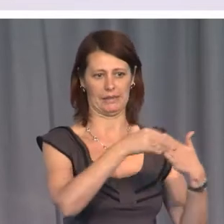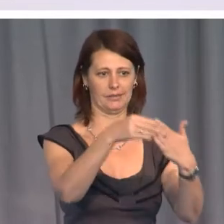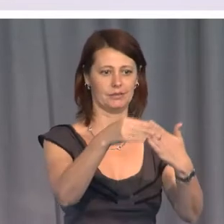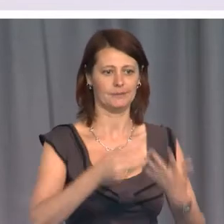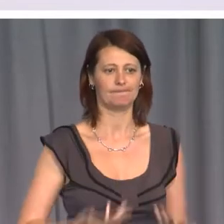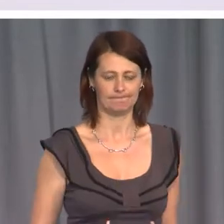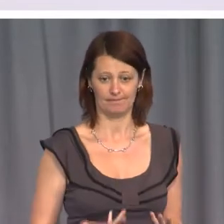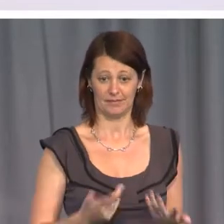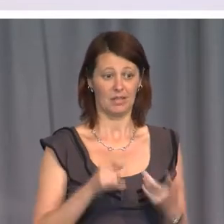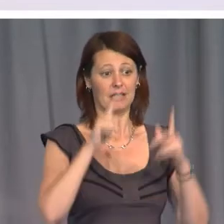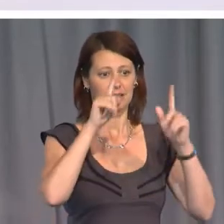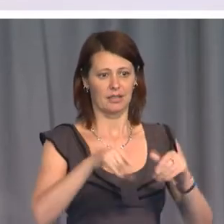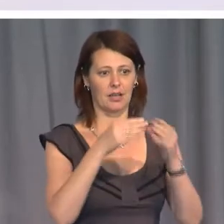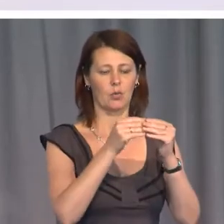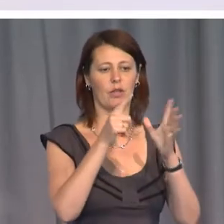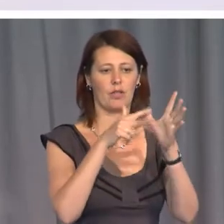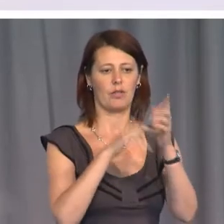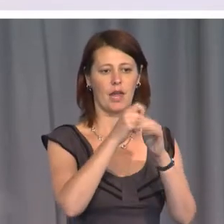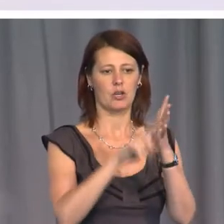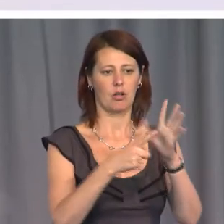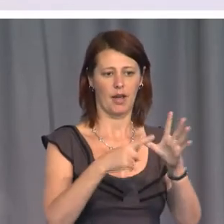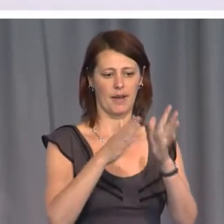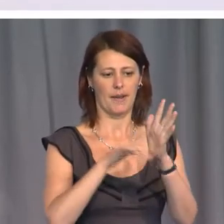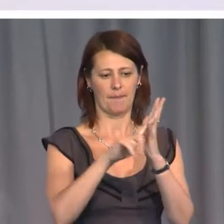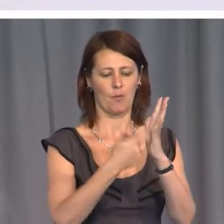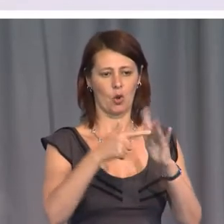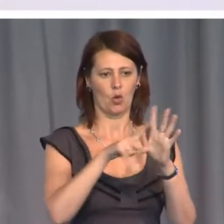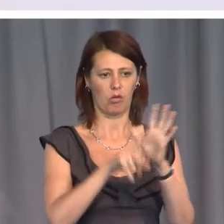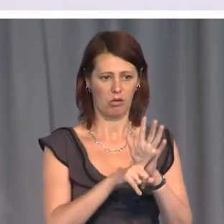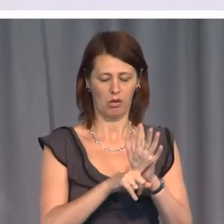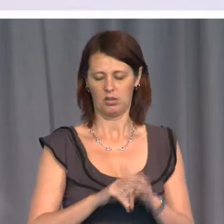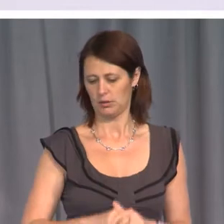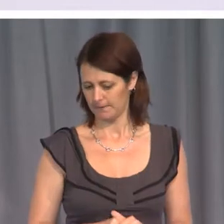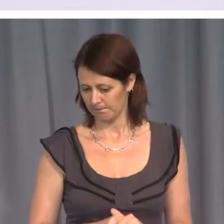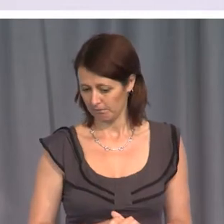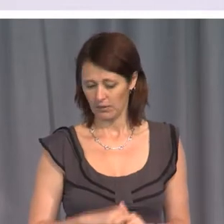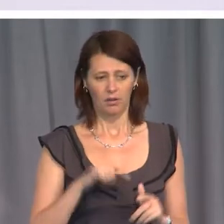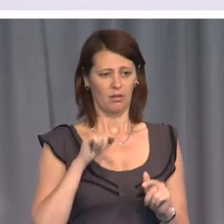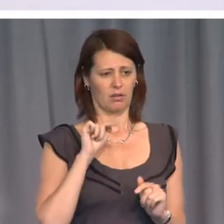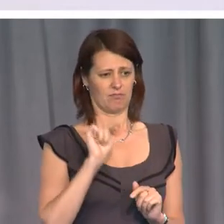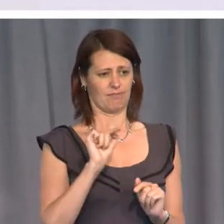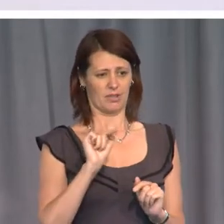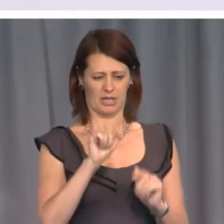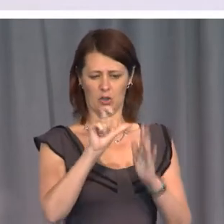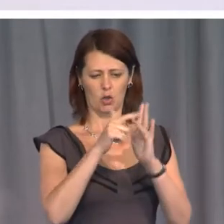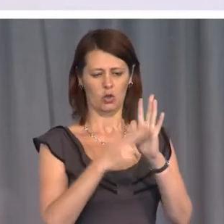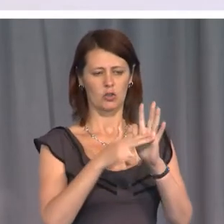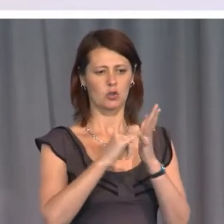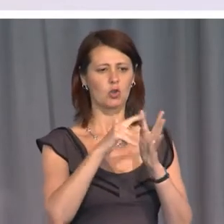with Angela Merkel. Now, Ms. Merkel is a formidable and formidably conservative